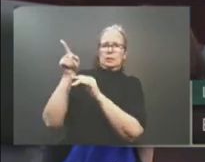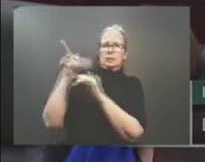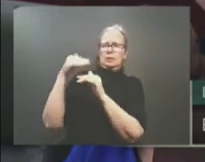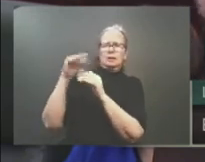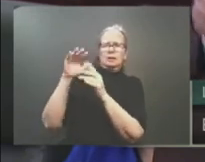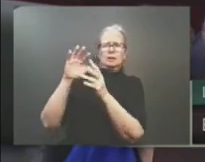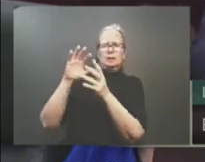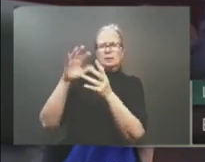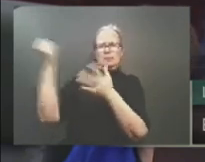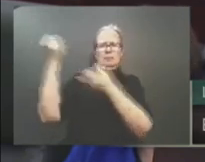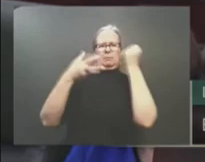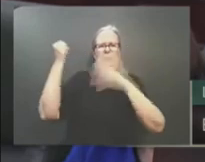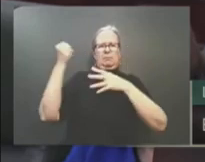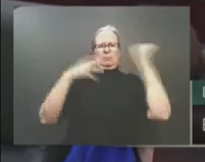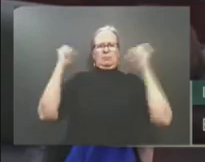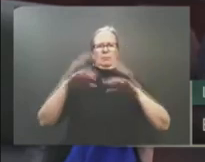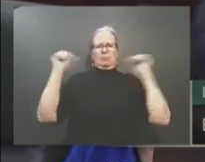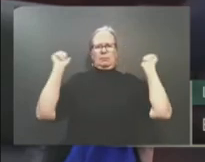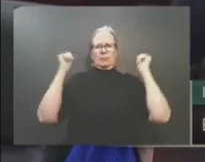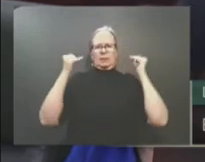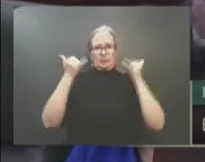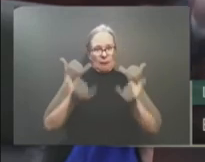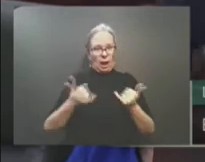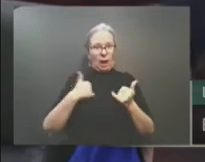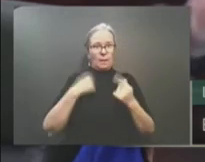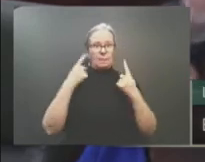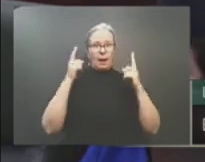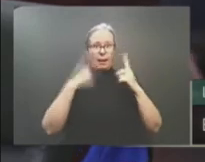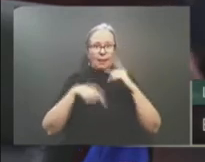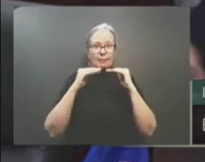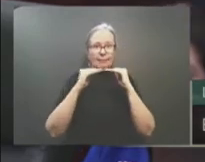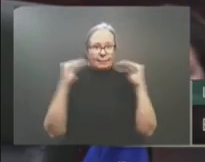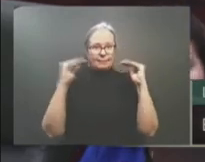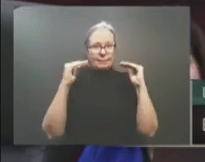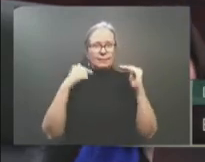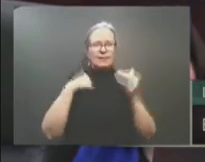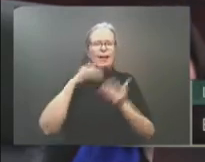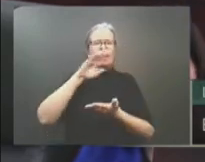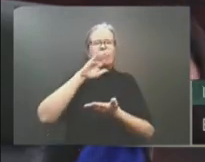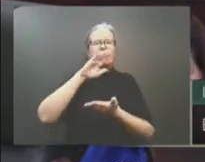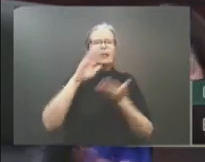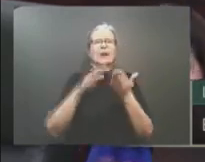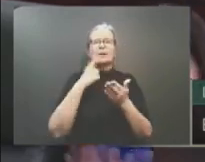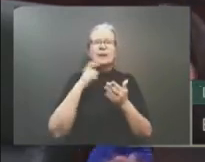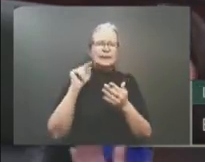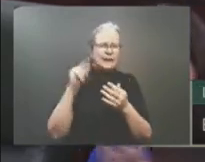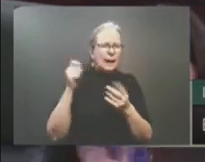budget, less debt, more and better jobs, and from my perspective, a whole lot of hope.